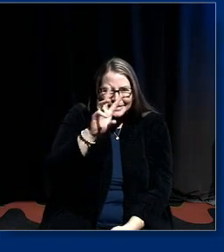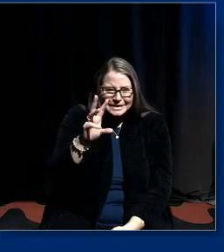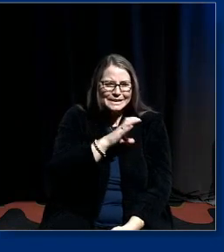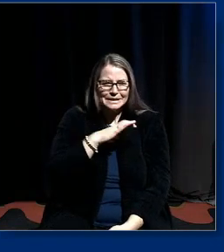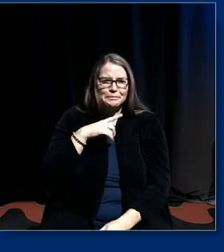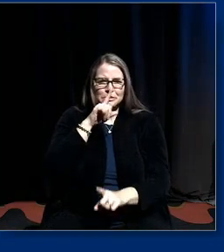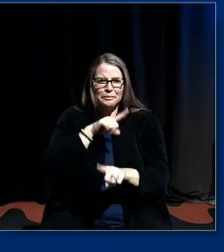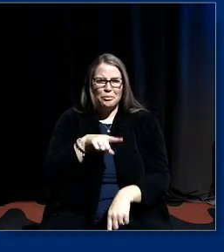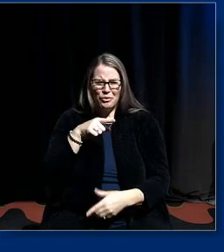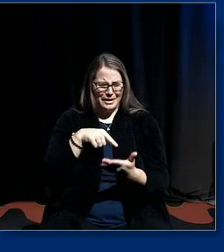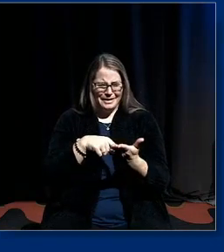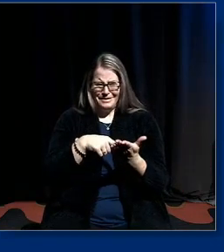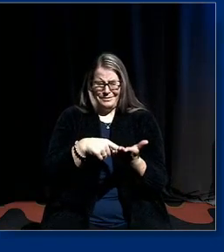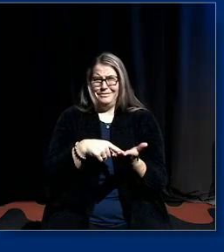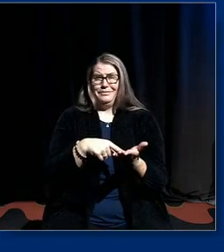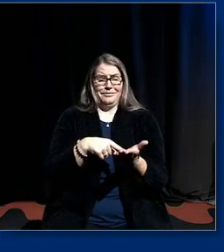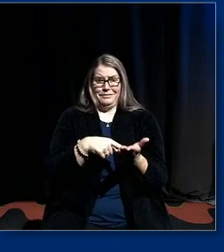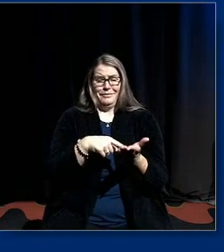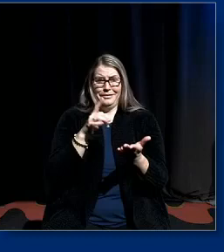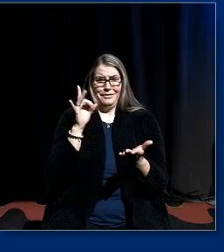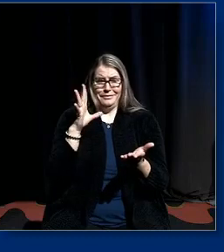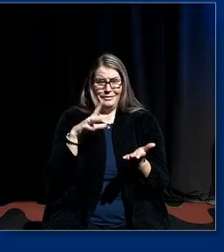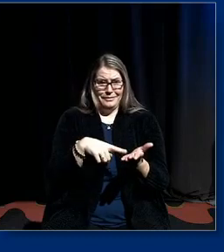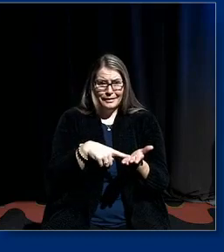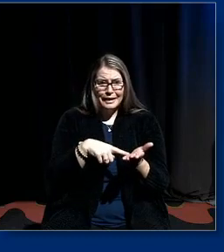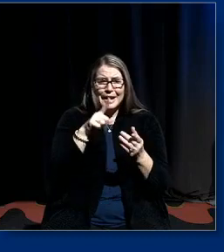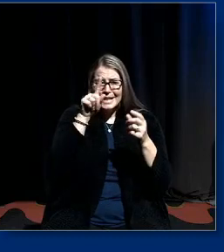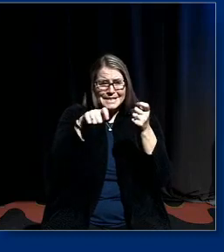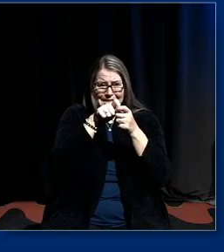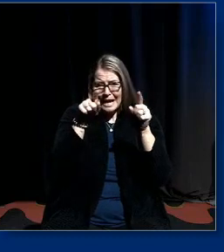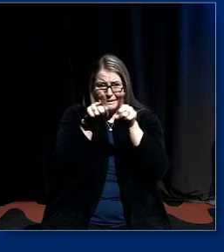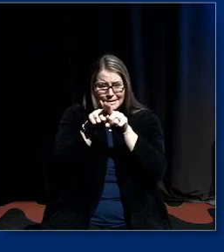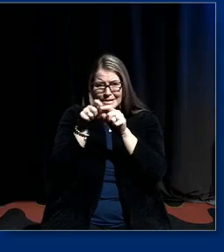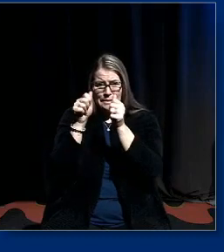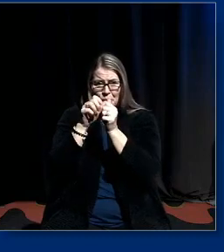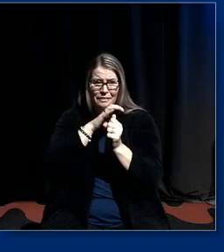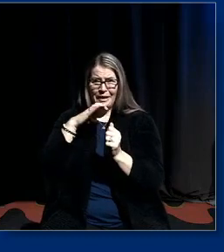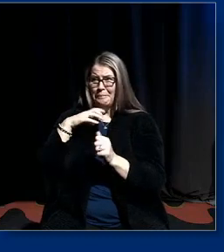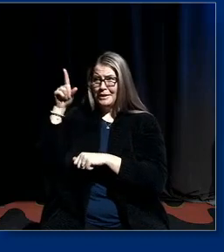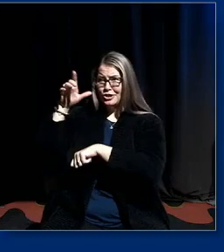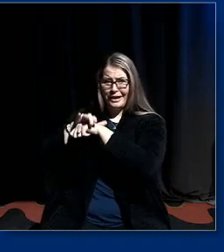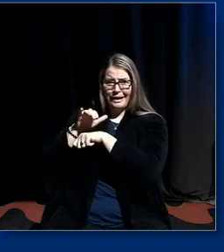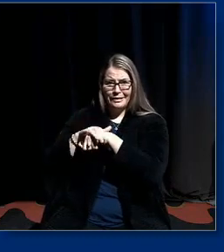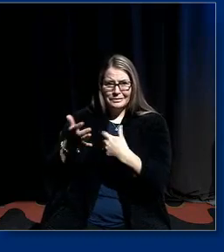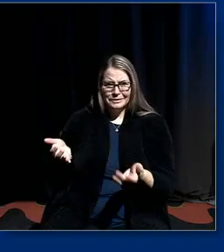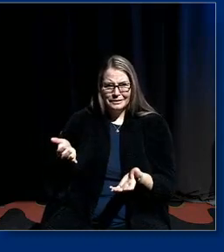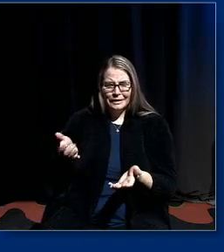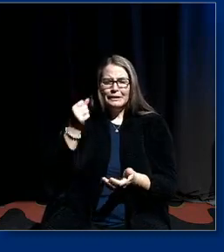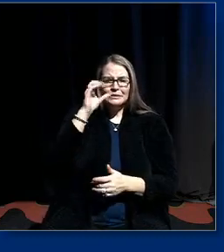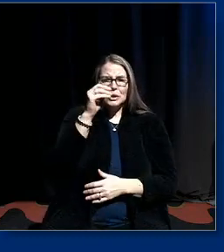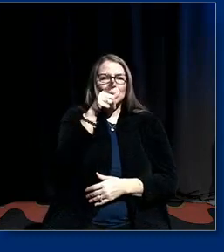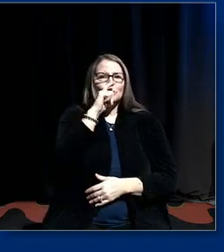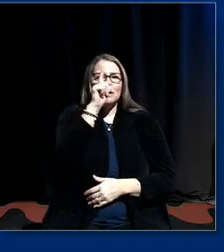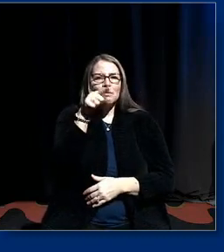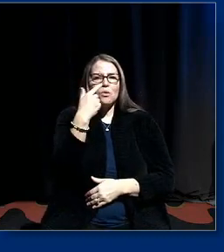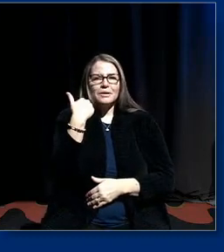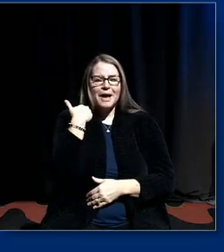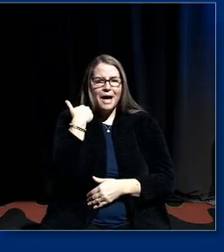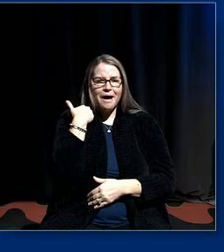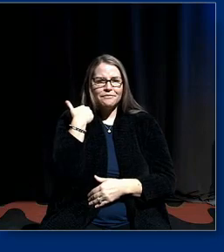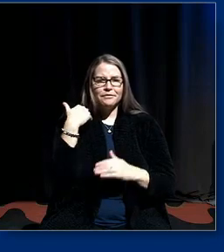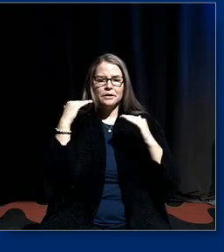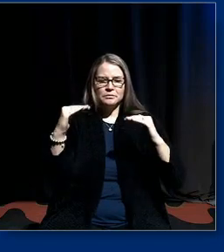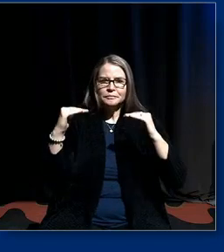just a joke and exactly the same with the the commission in england so you not only had critical scholars